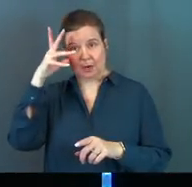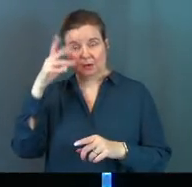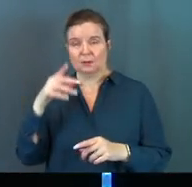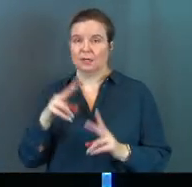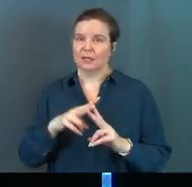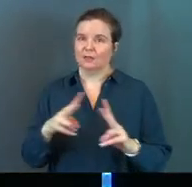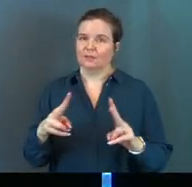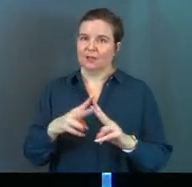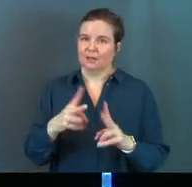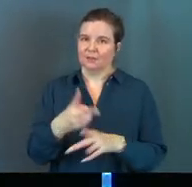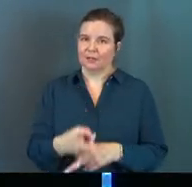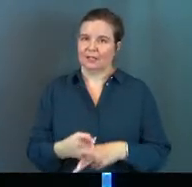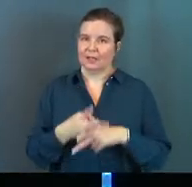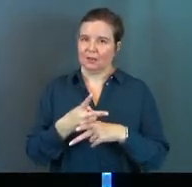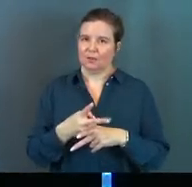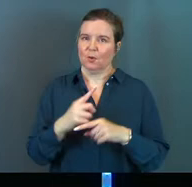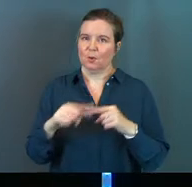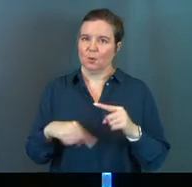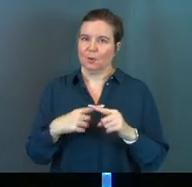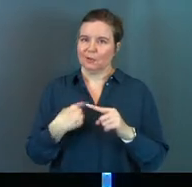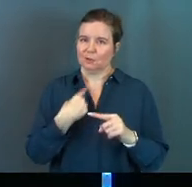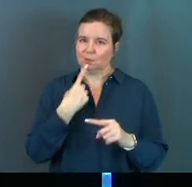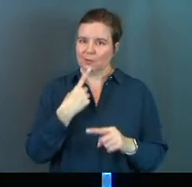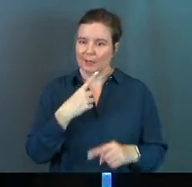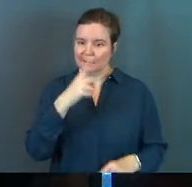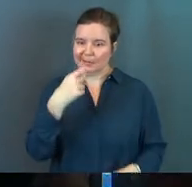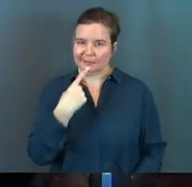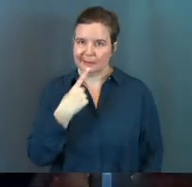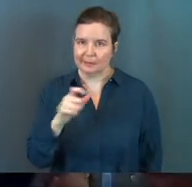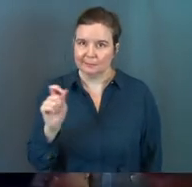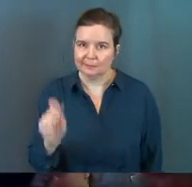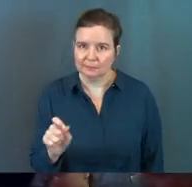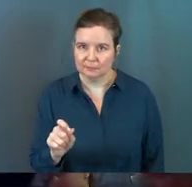be very careful when you say those words.